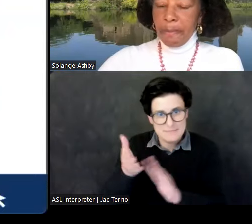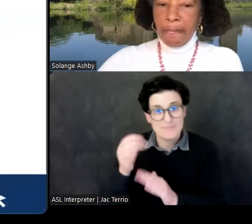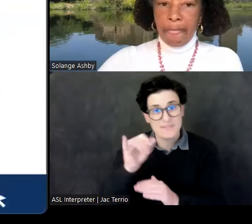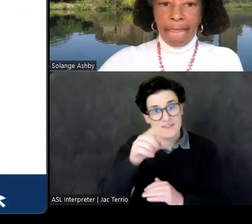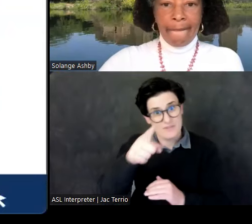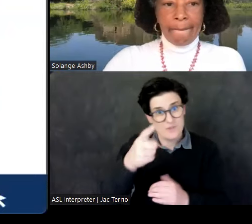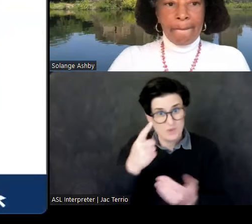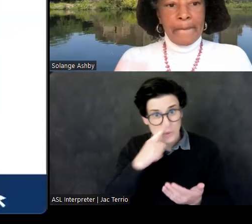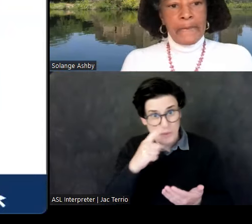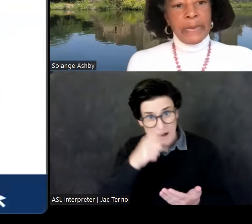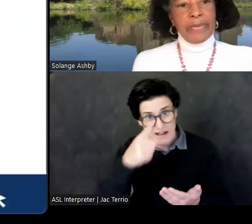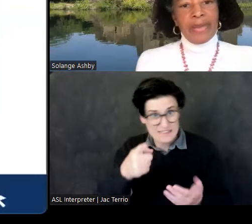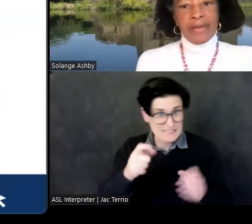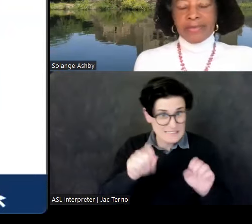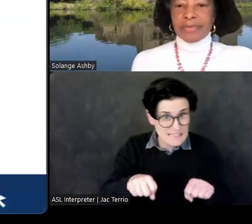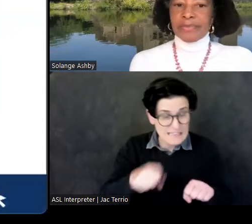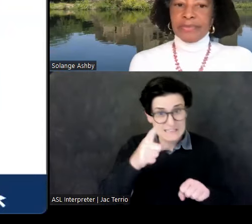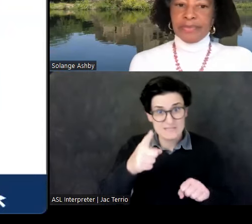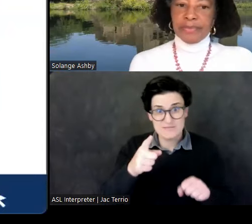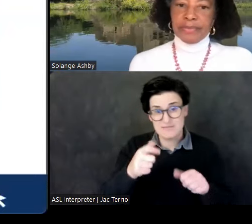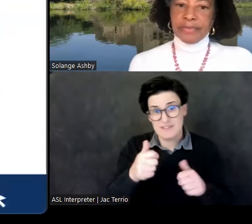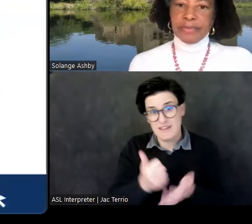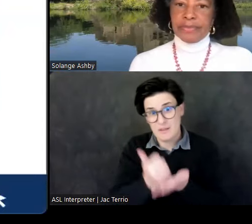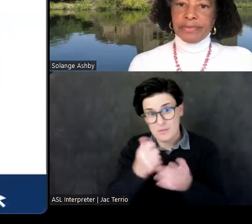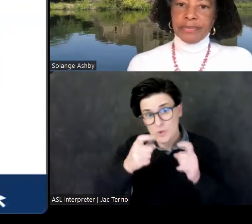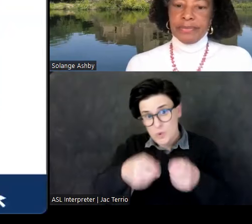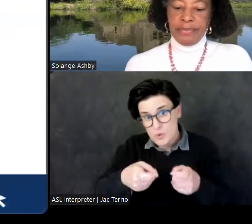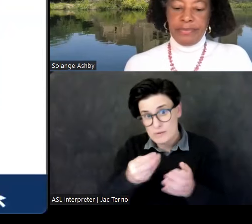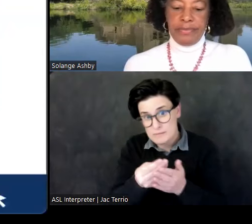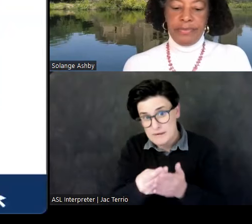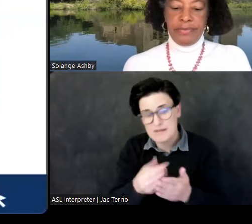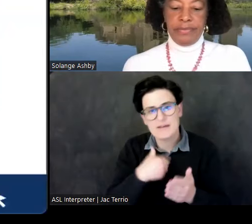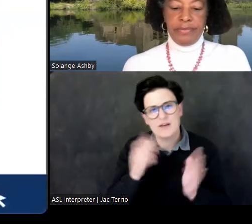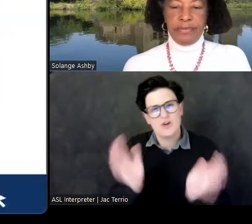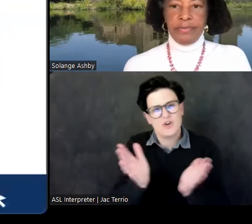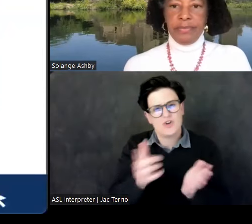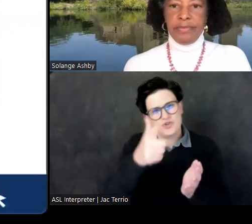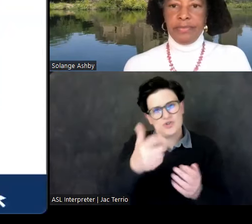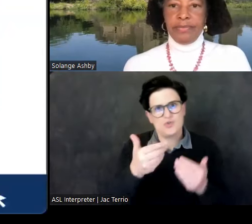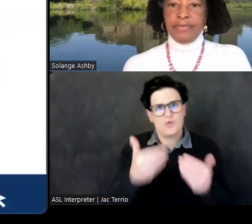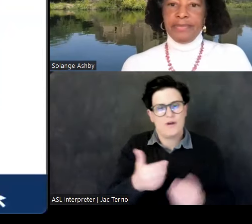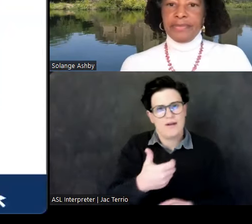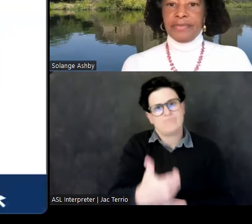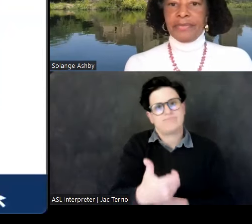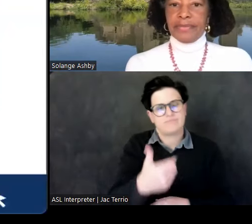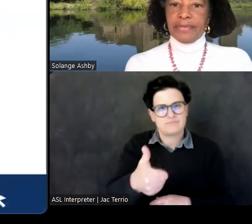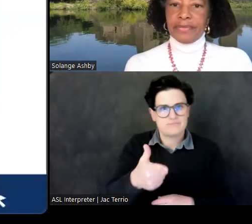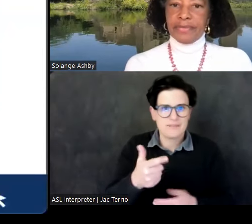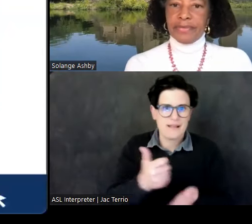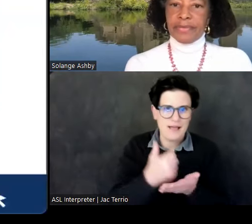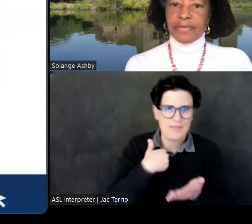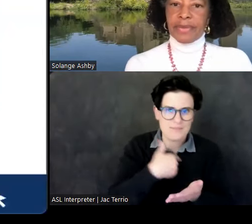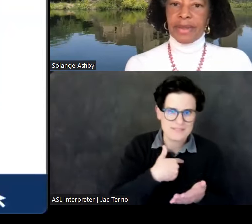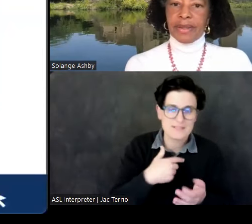to help keep moving things forward, let me encourage you to put a little fuel in our tank. Today's free